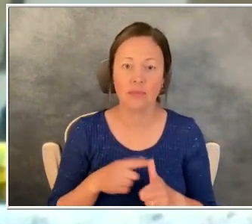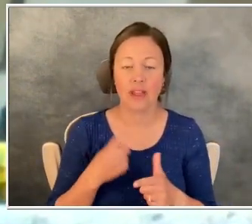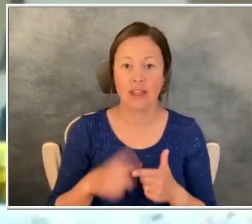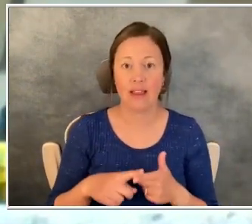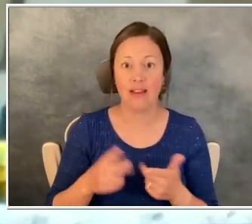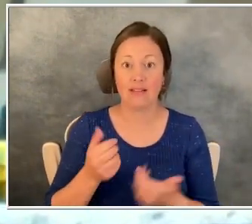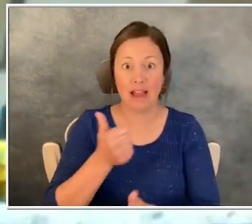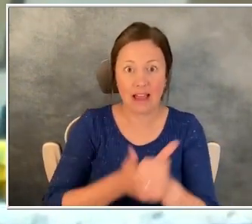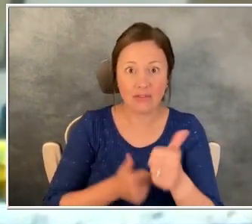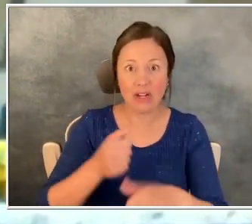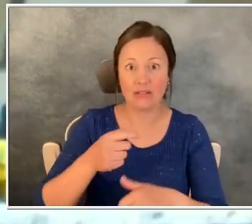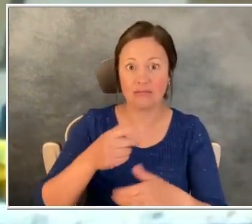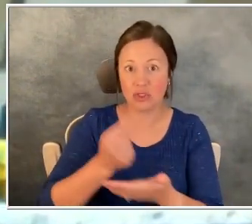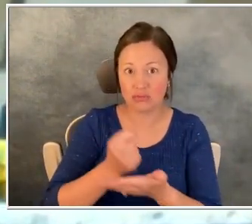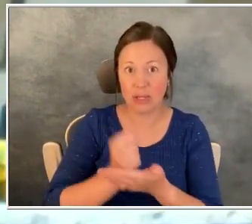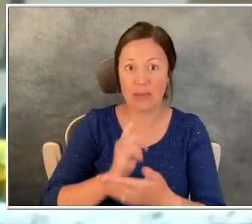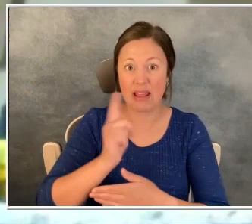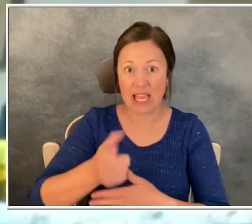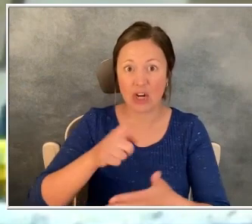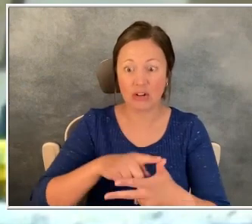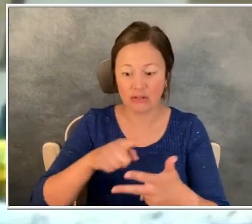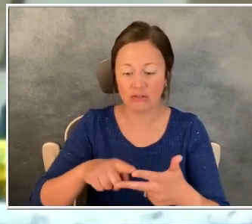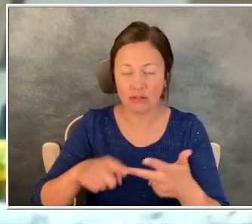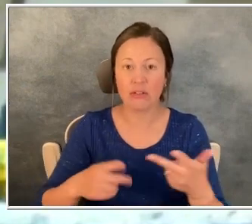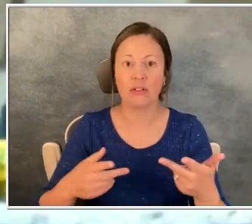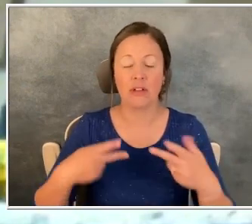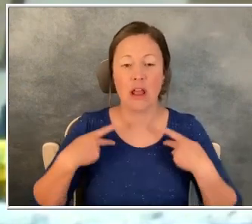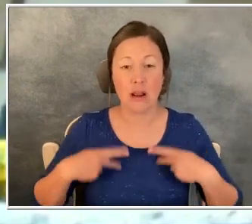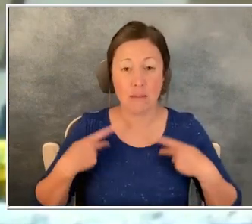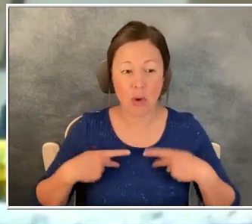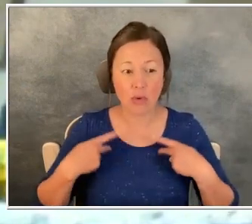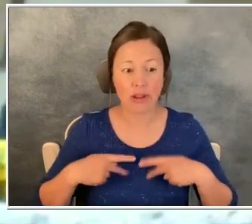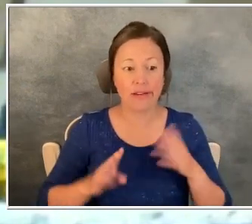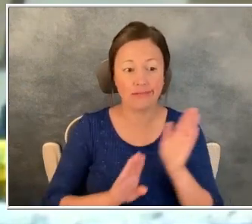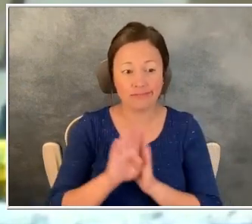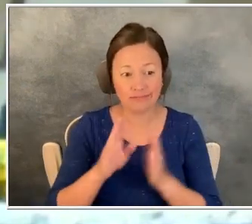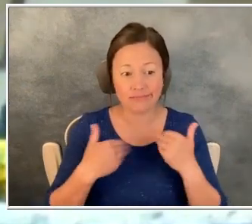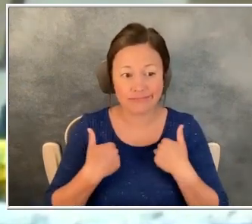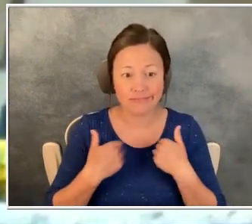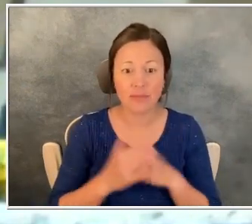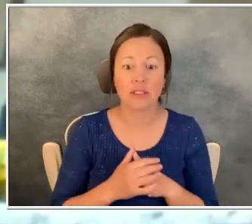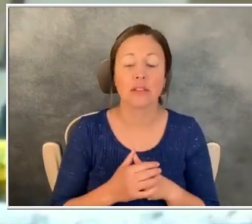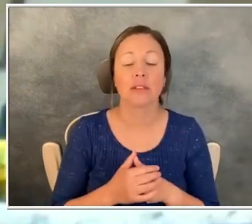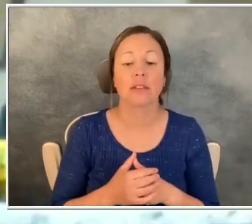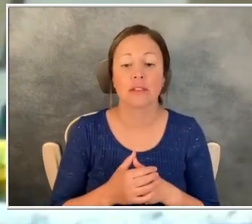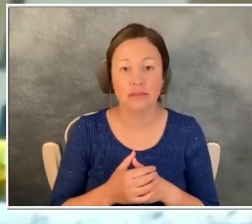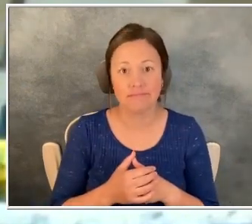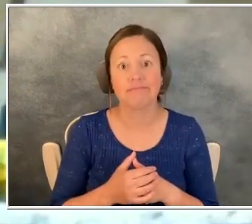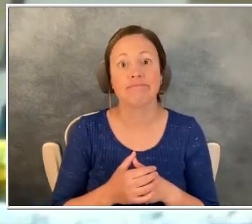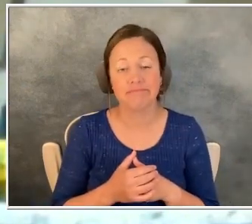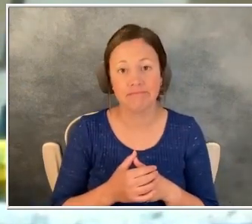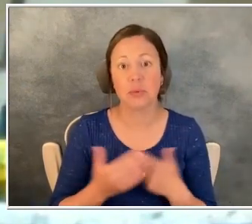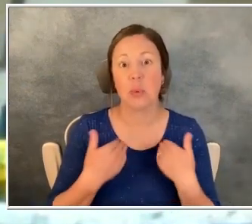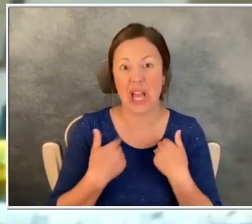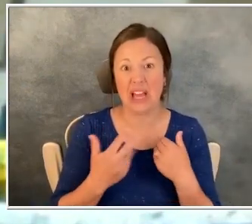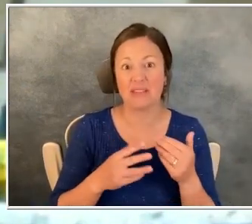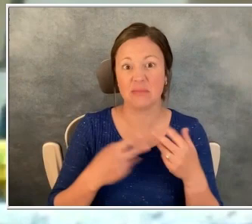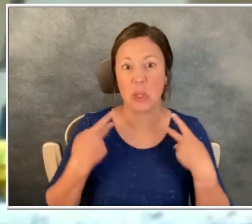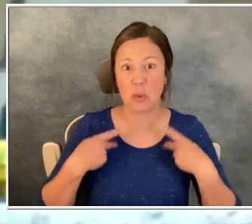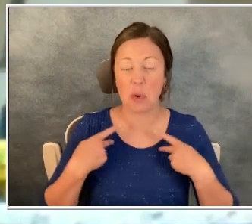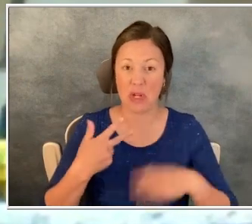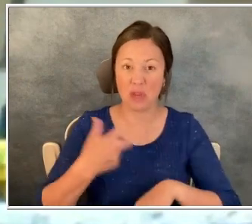treatment later, I, I, I got pneumonia each time. So I had pneumonia and I had pneumonia like three times and